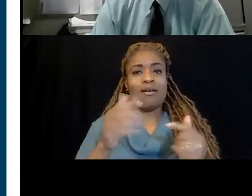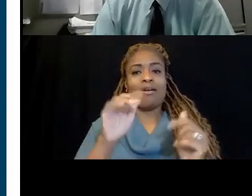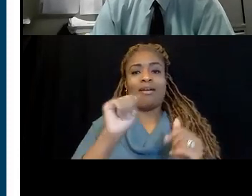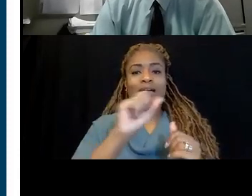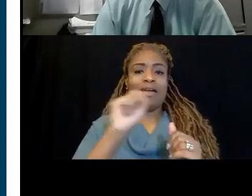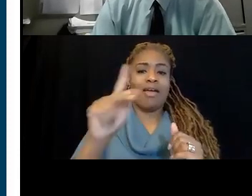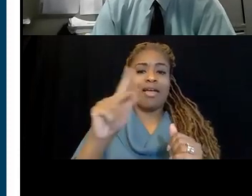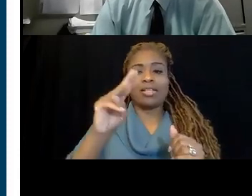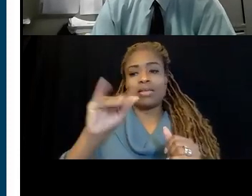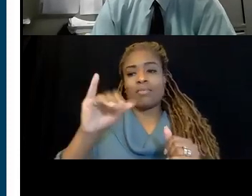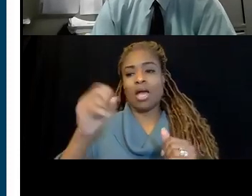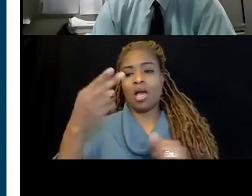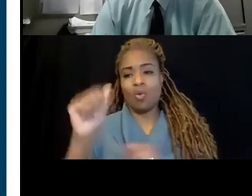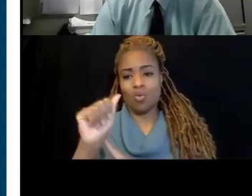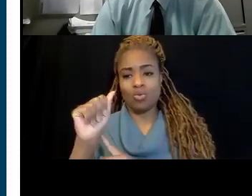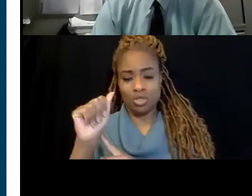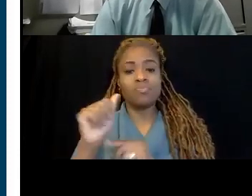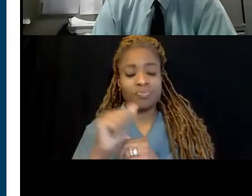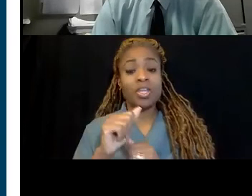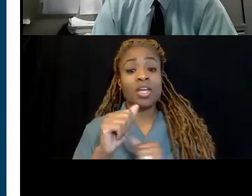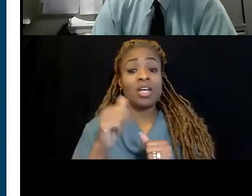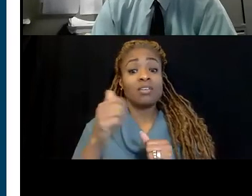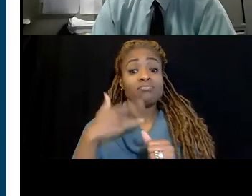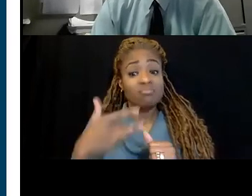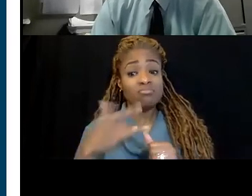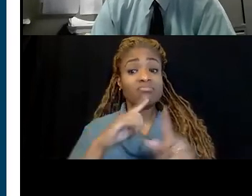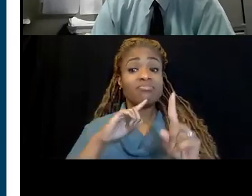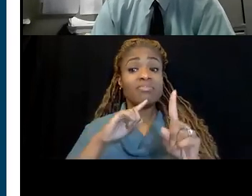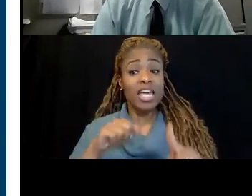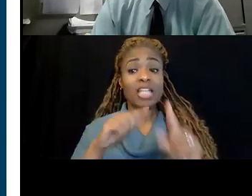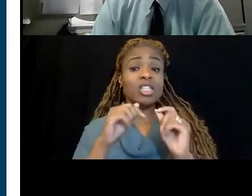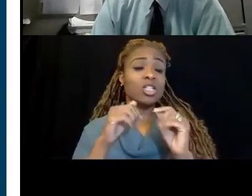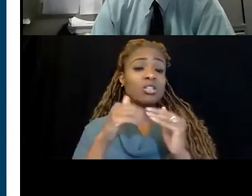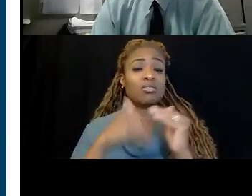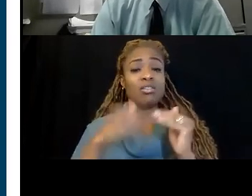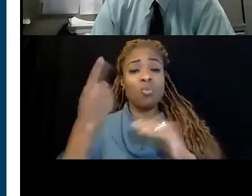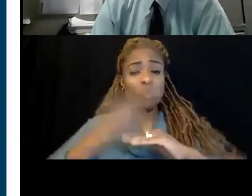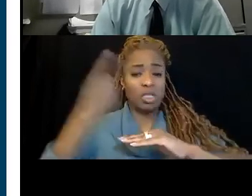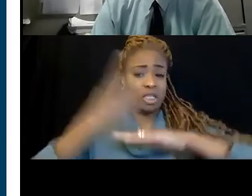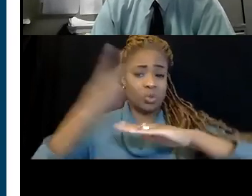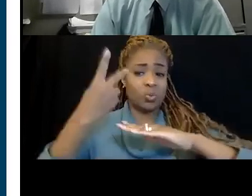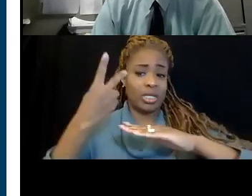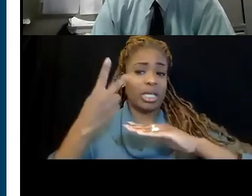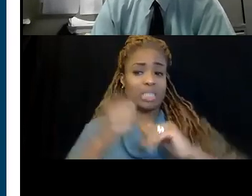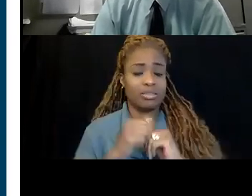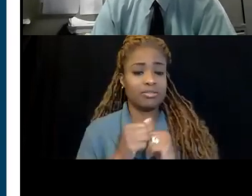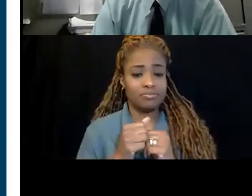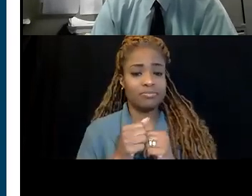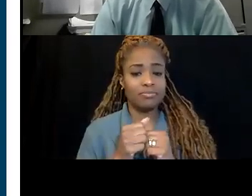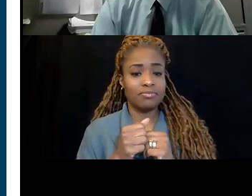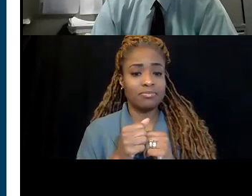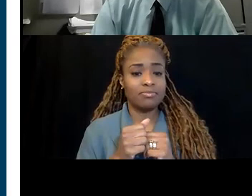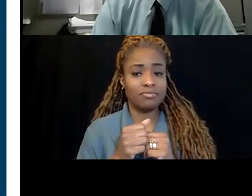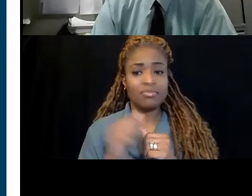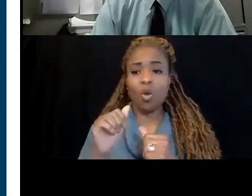question. And we generally answer those within one or two days. Nice. So,